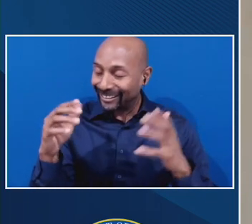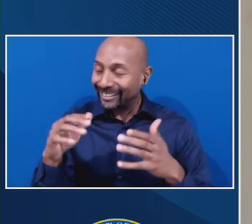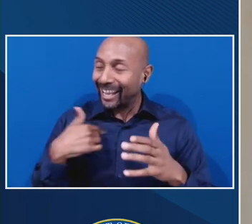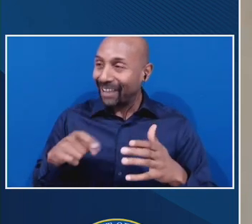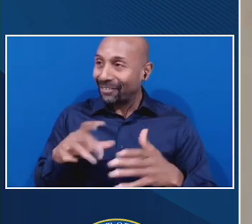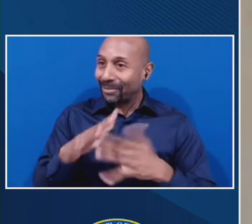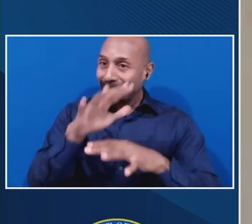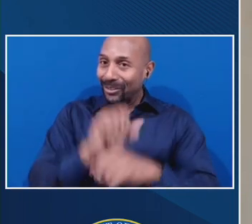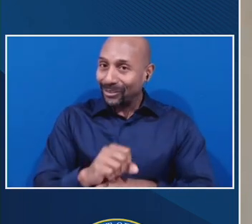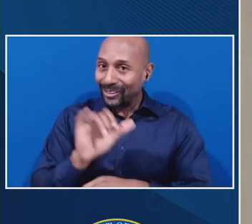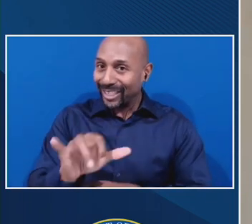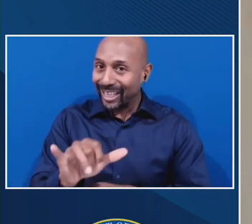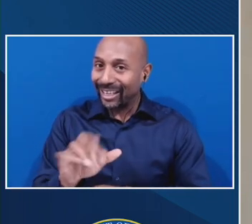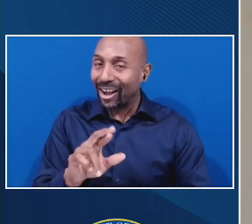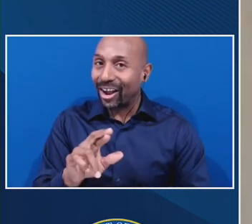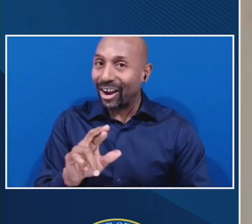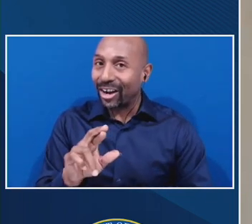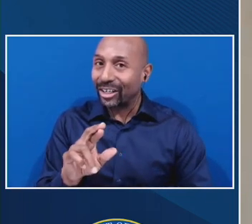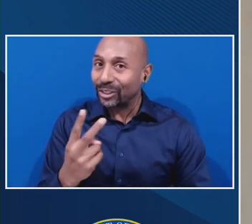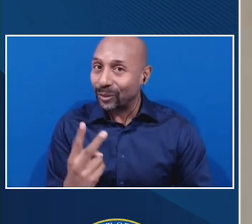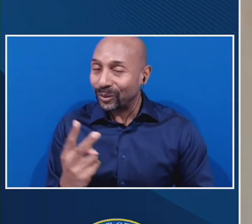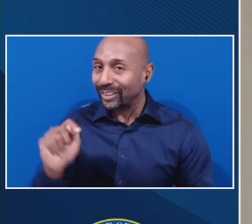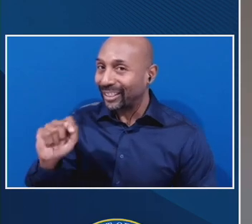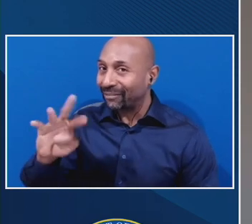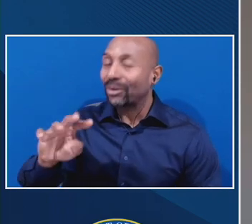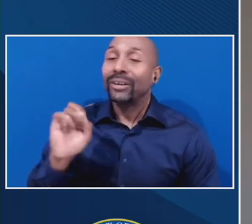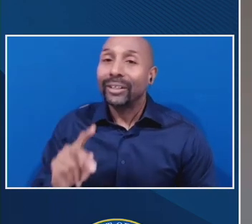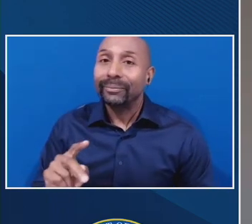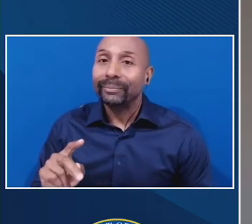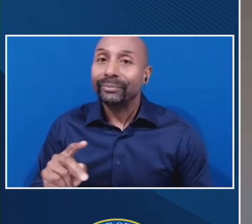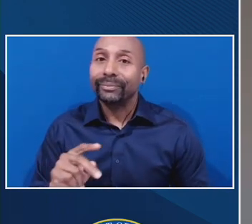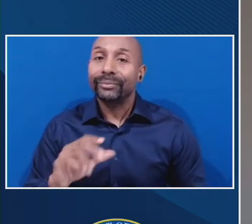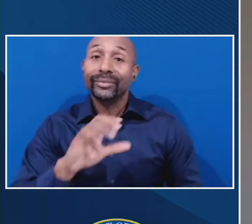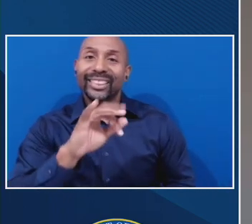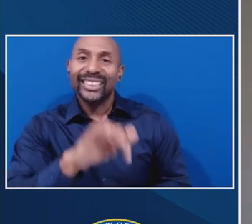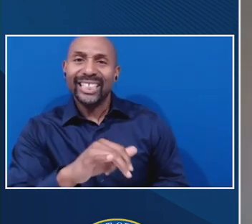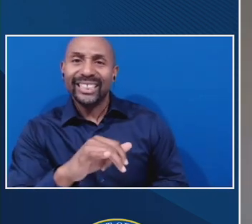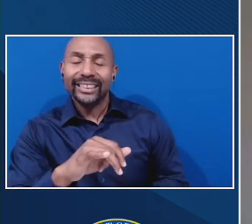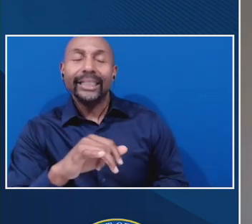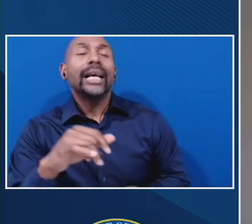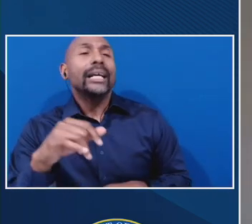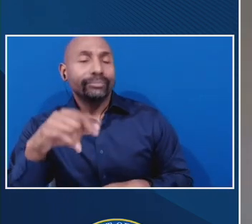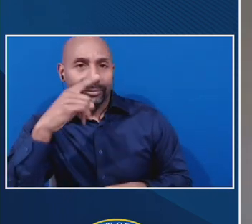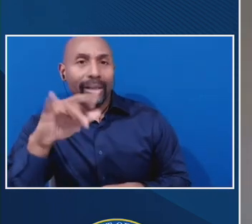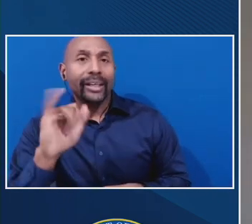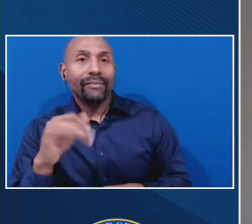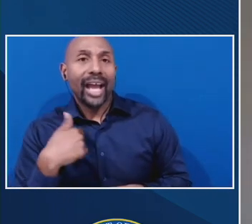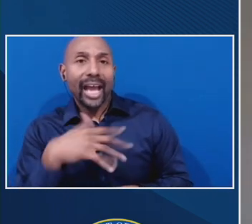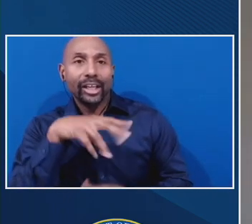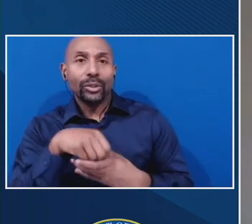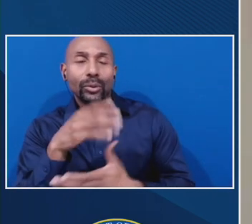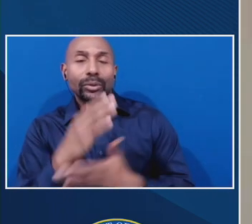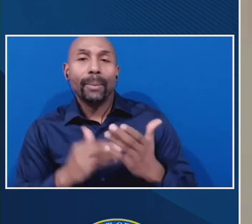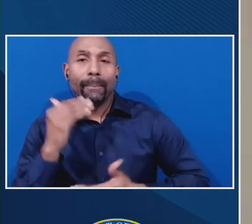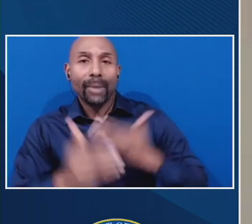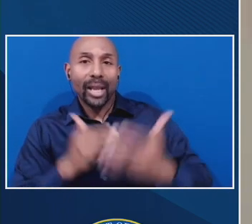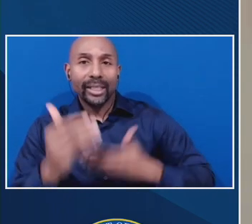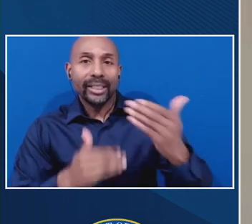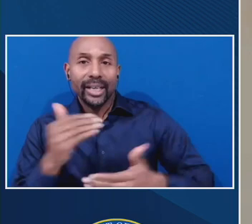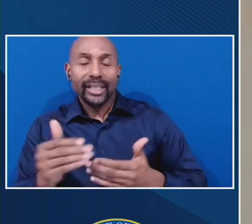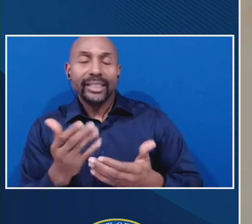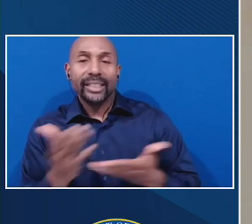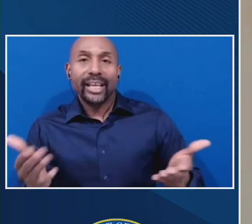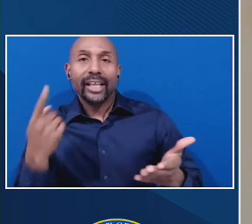begin with that. There are a couple of, Cindy. Okay. So, can I just cover, um, some process clarification